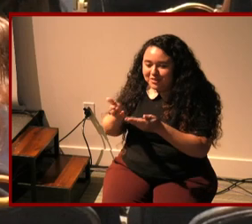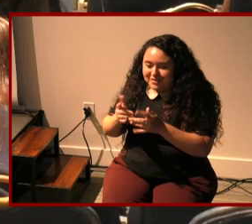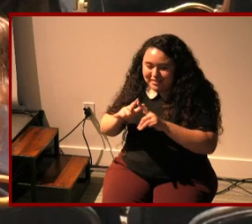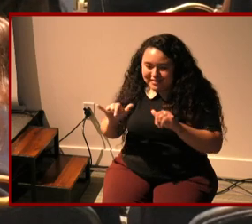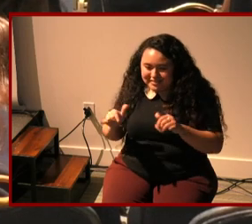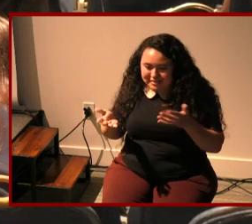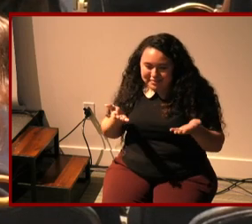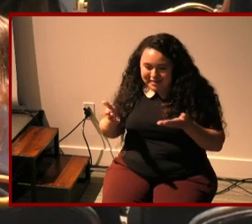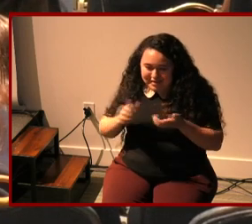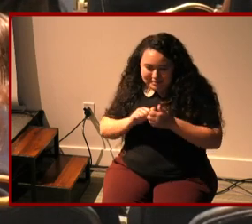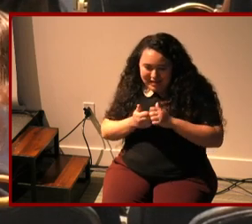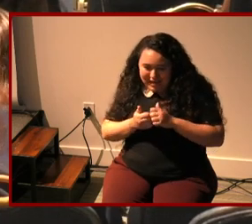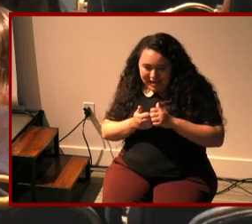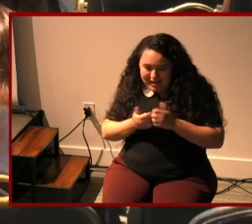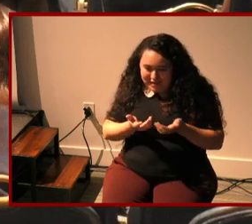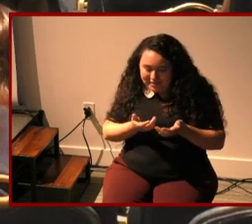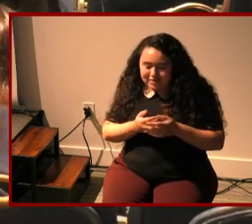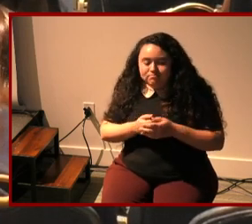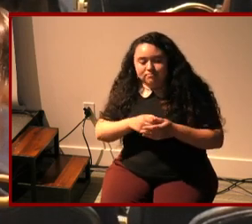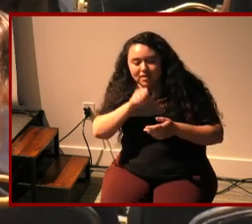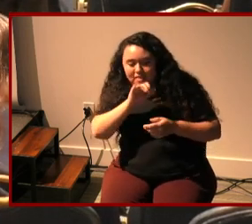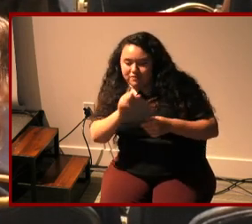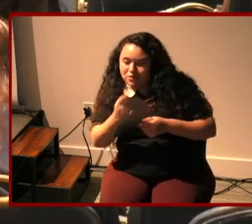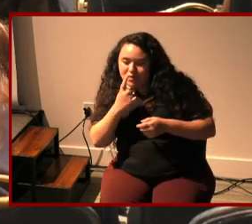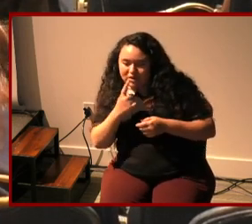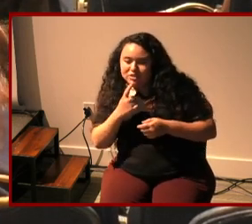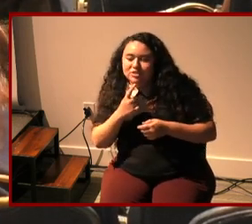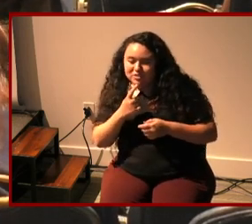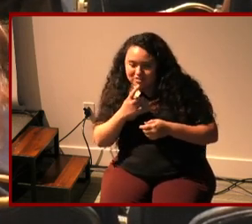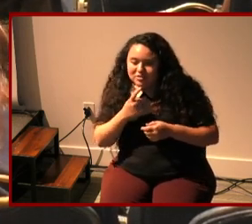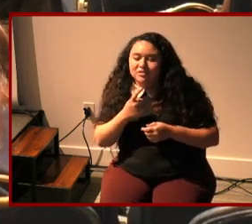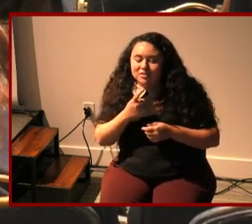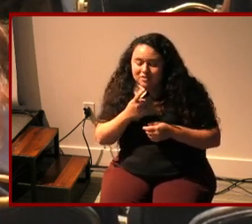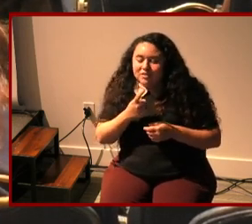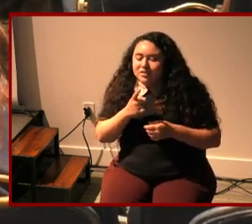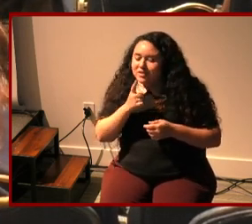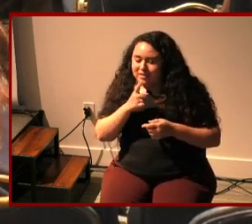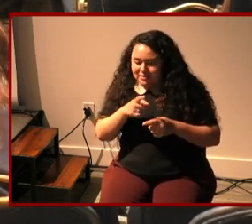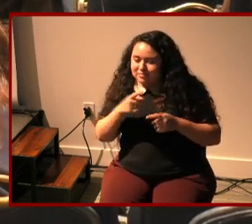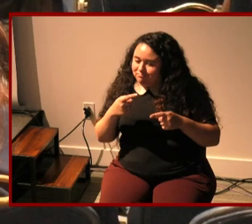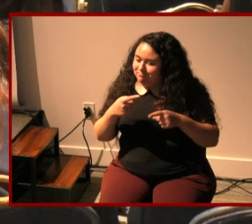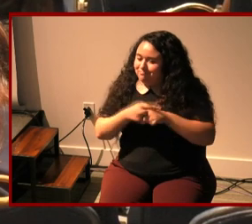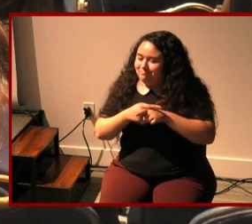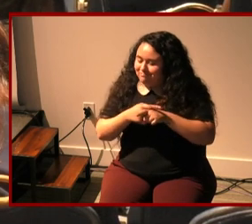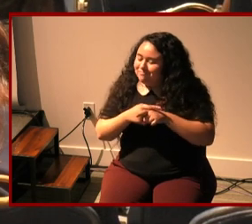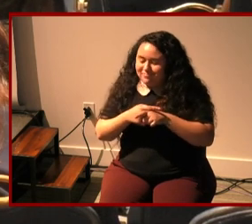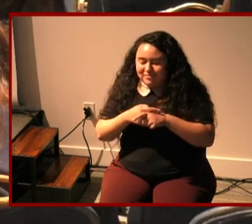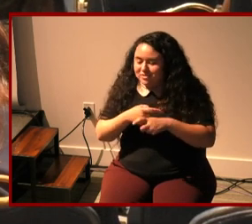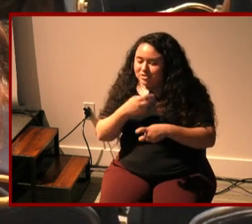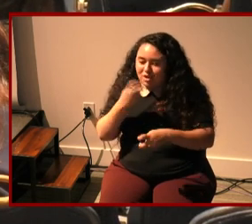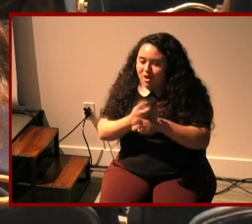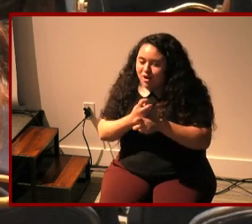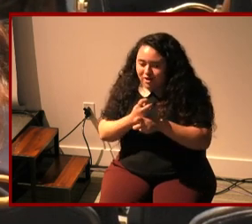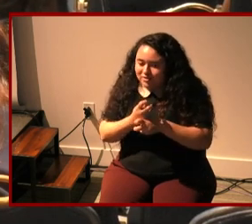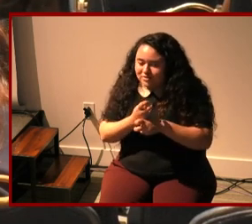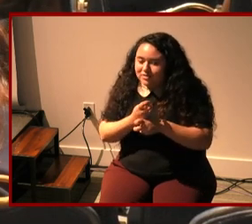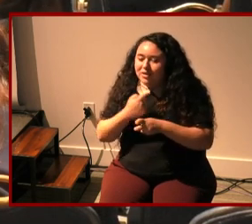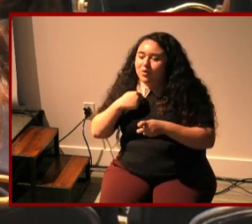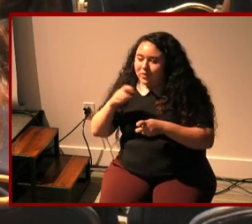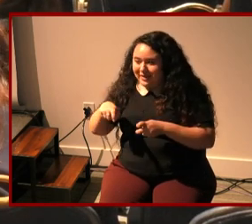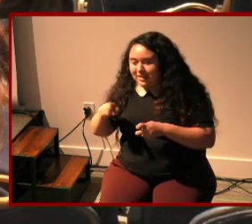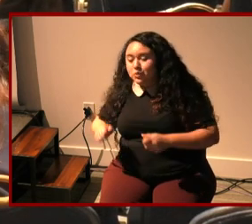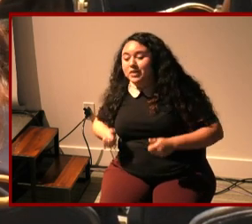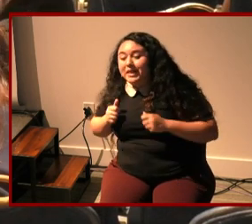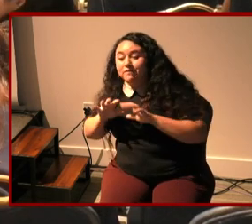love this question so much because it's right there at sort of like this difficult spot right we have to live in the world